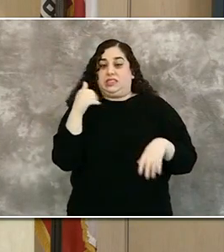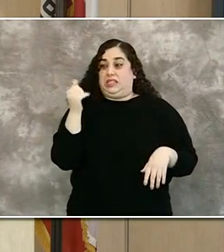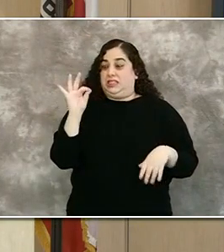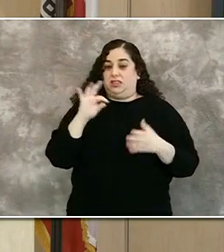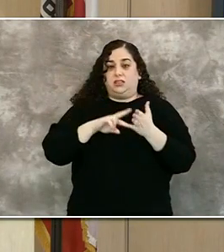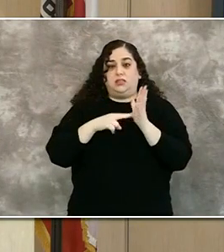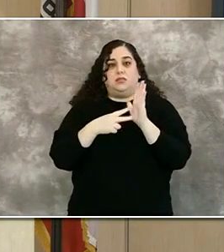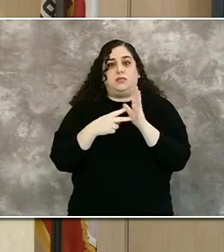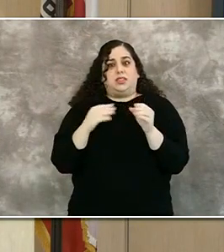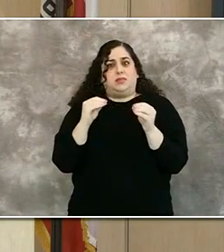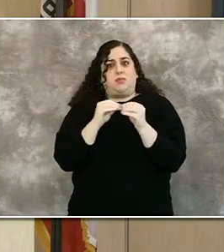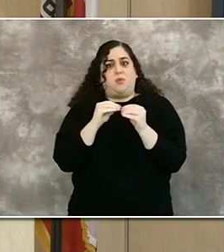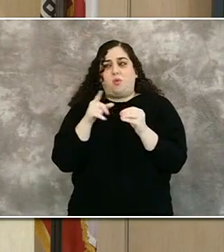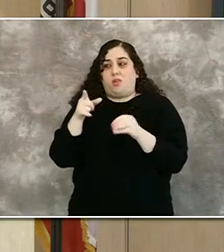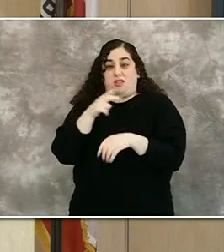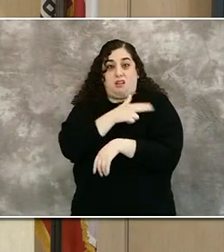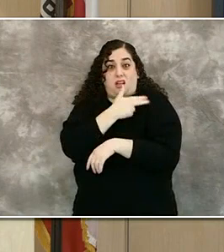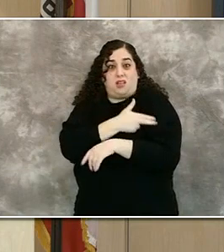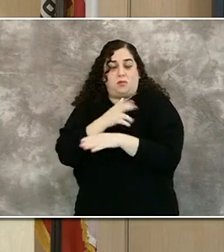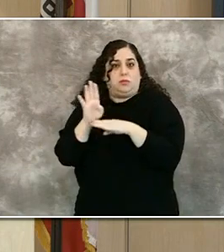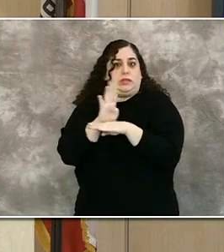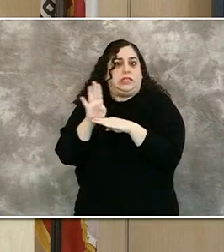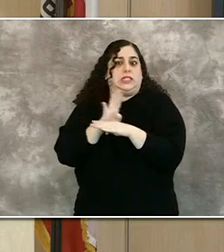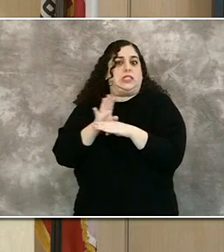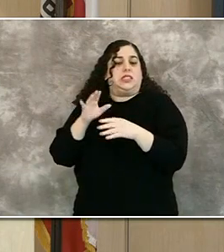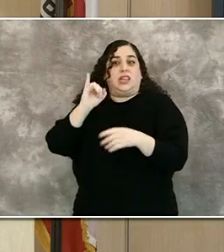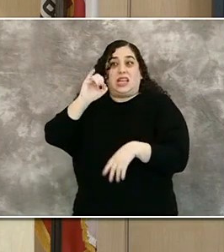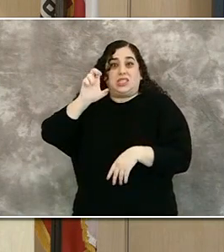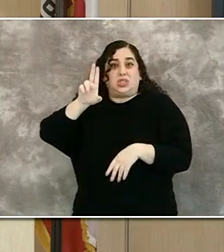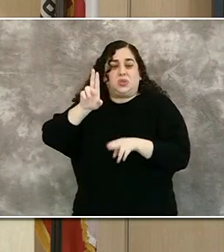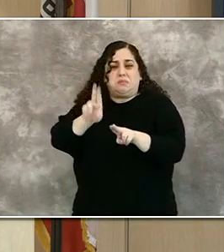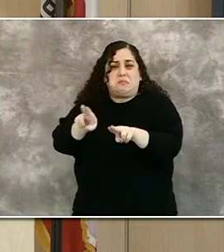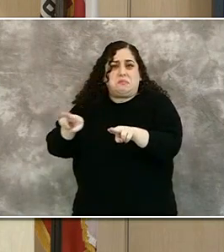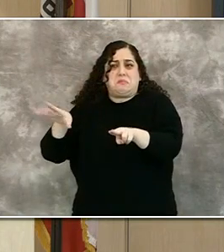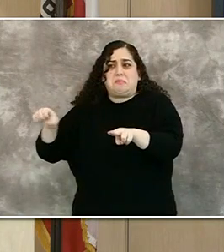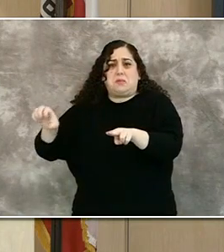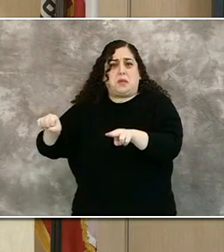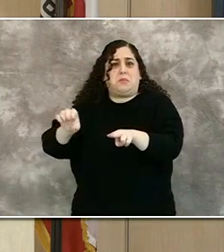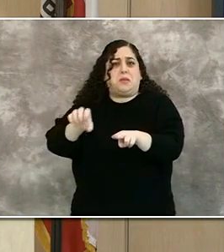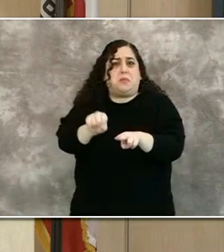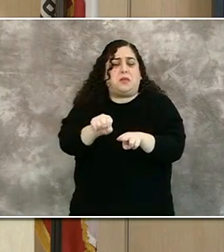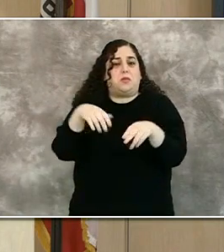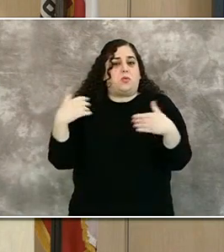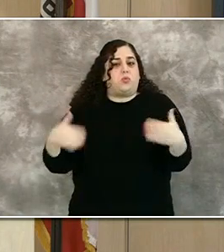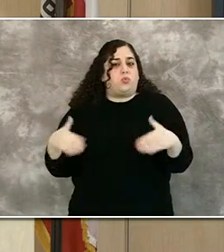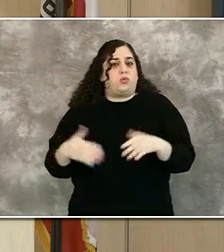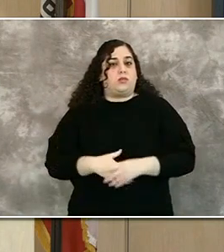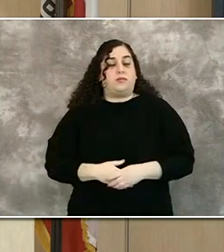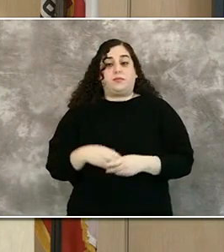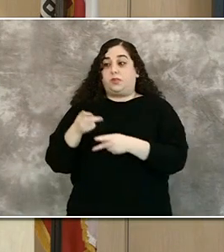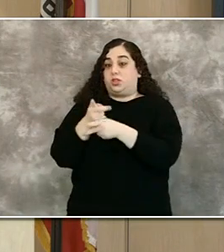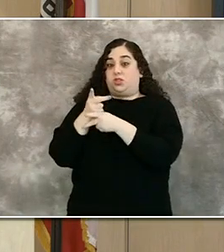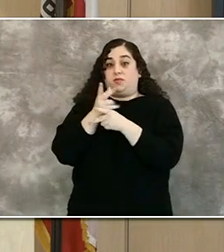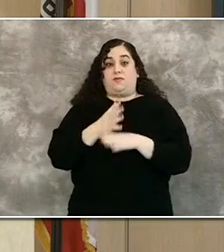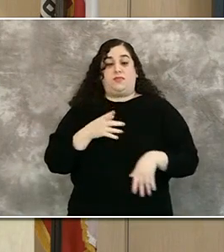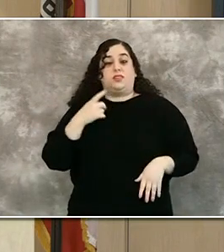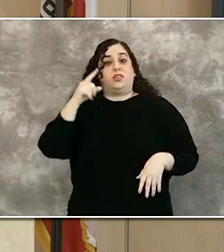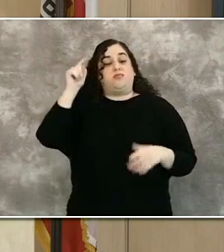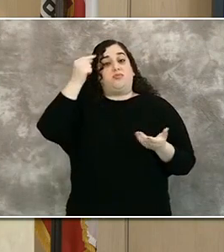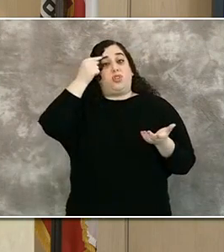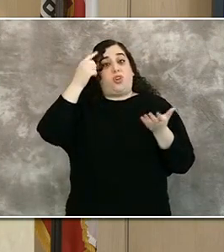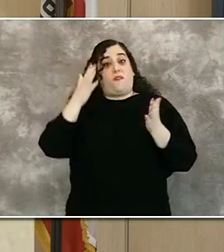thus an increase in ICU admissions. As the supervisor discussed, Governor Newsom has issued a